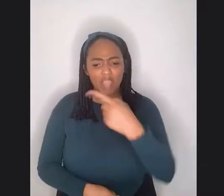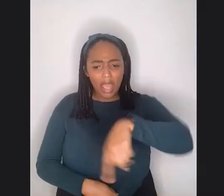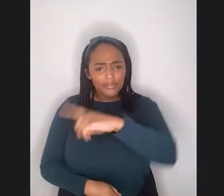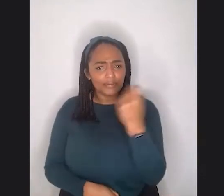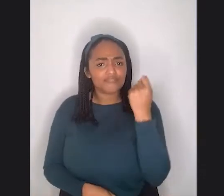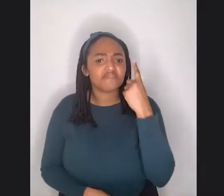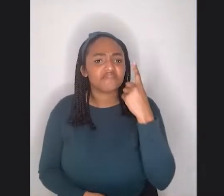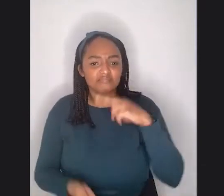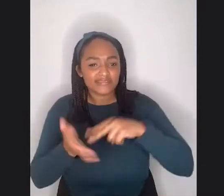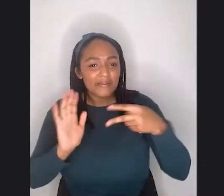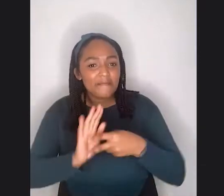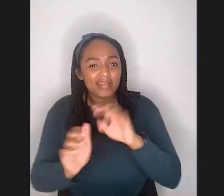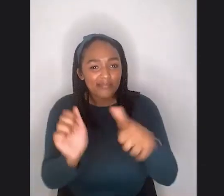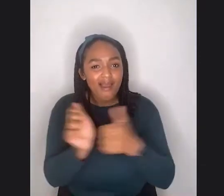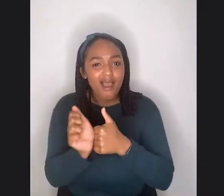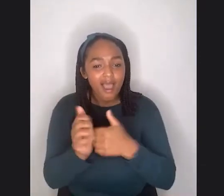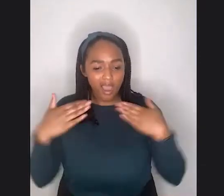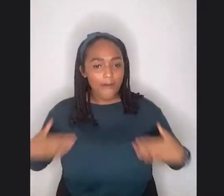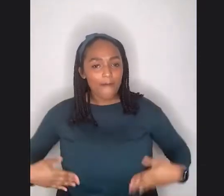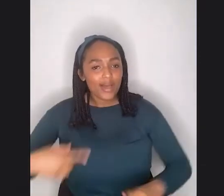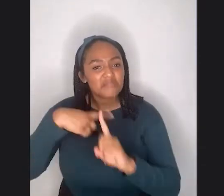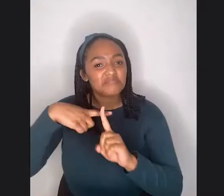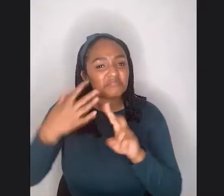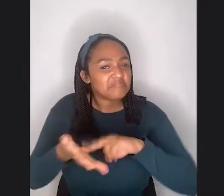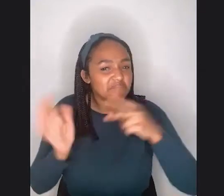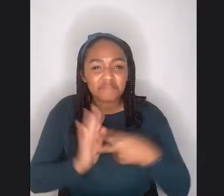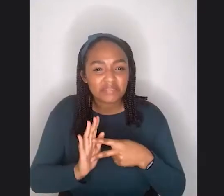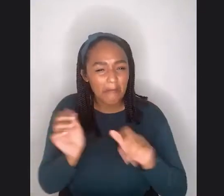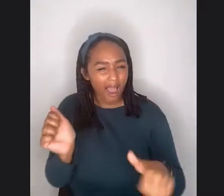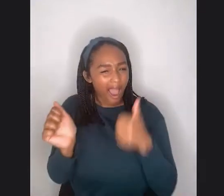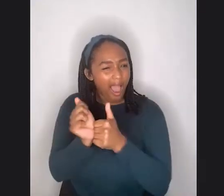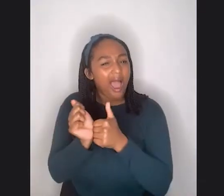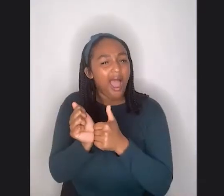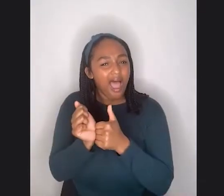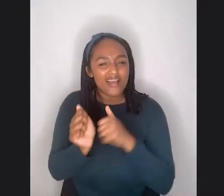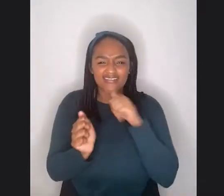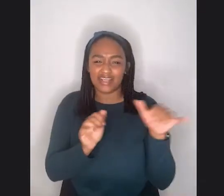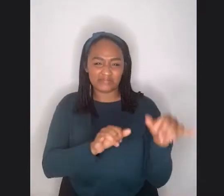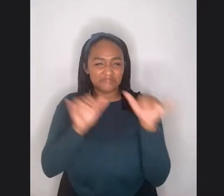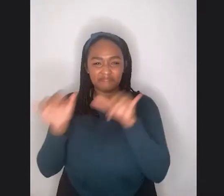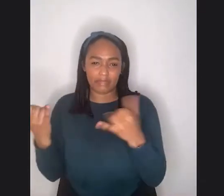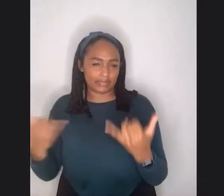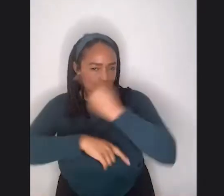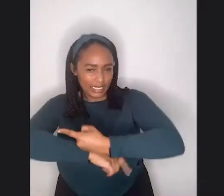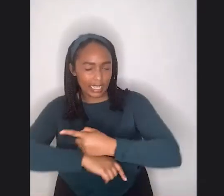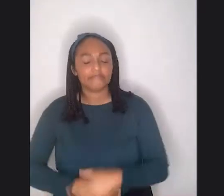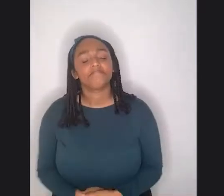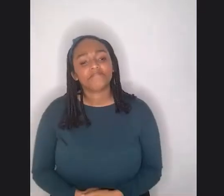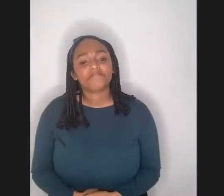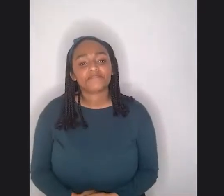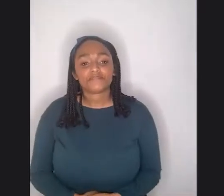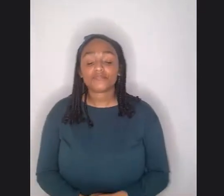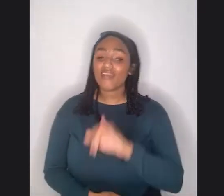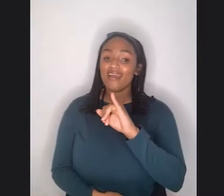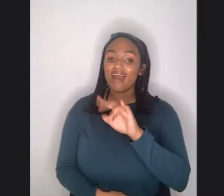behind body positivity and not what it is today. And, and Ivy, I should say is Ivy